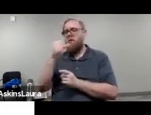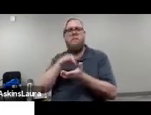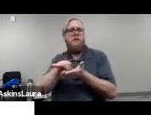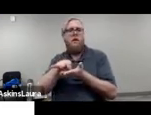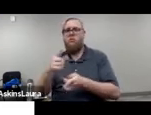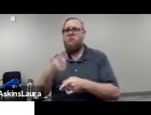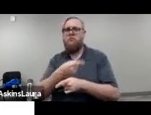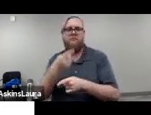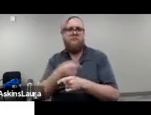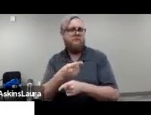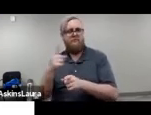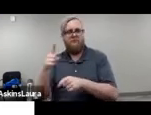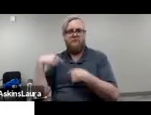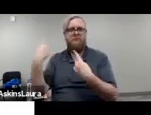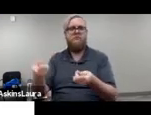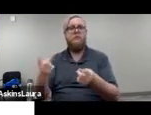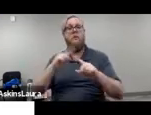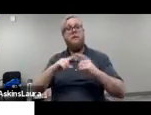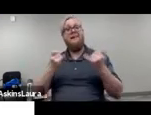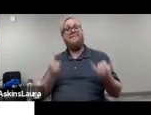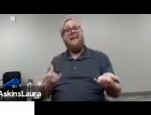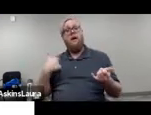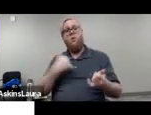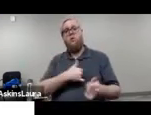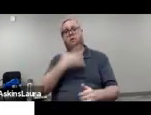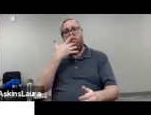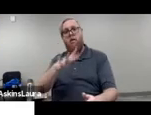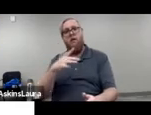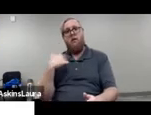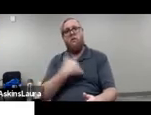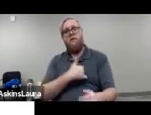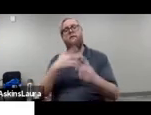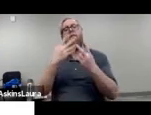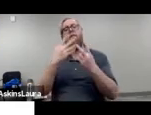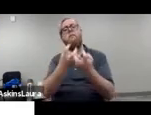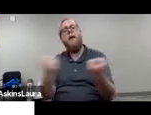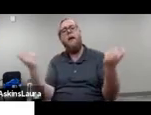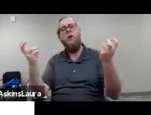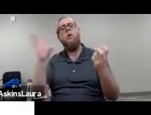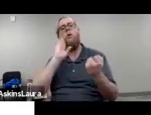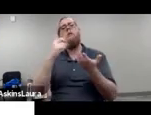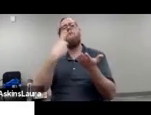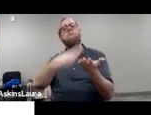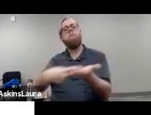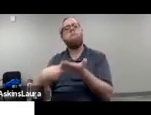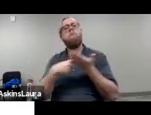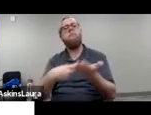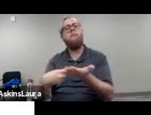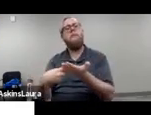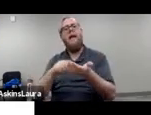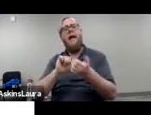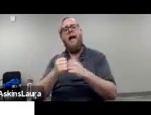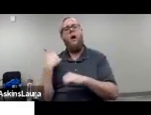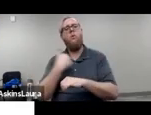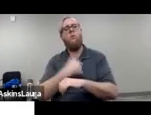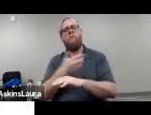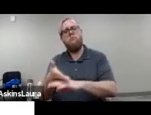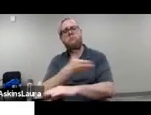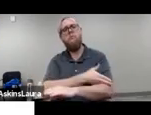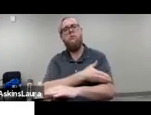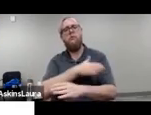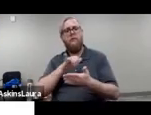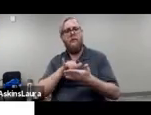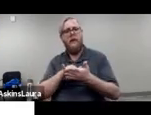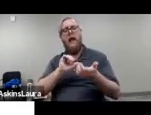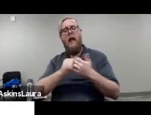should be. So today we're fortunate to have the wonderful panelists that we will that will speak about how we can improve that, how we